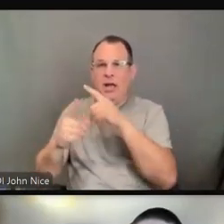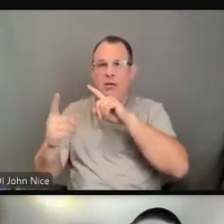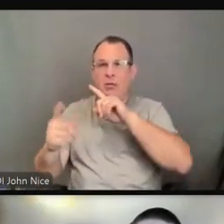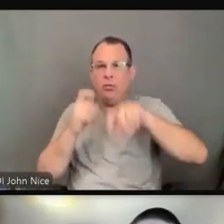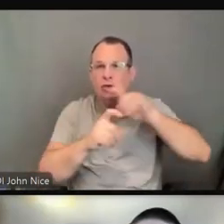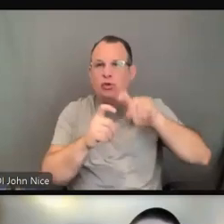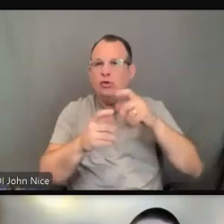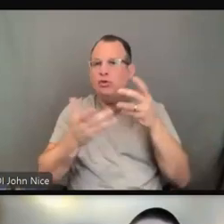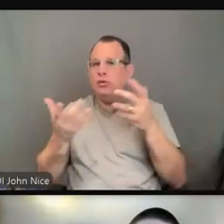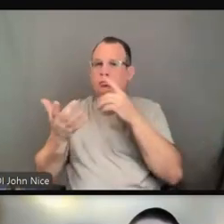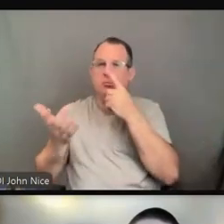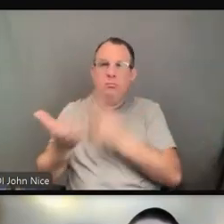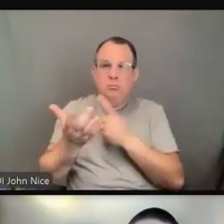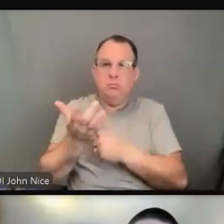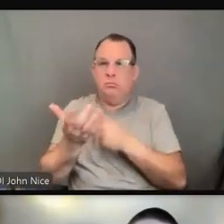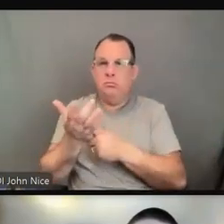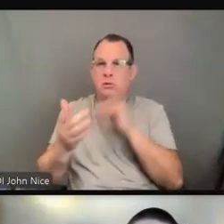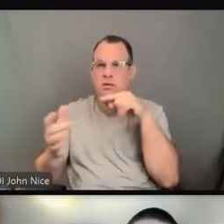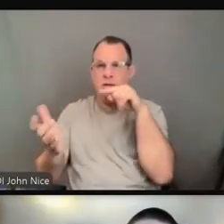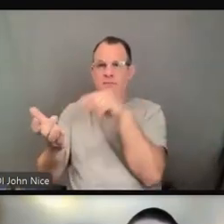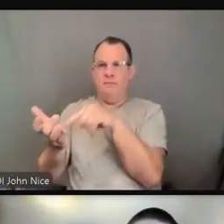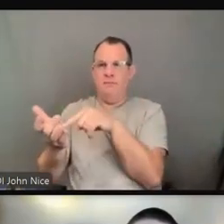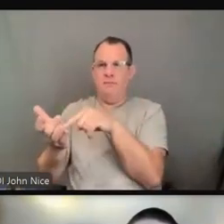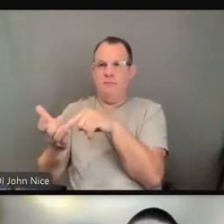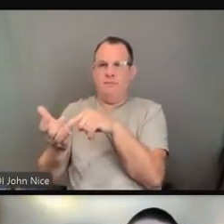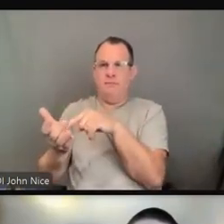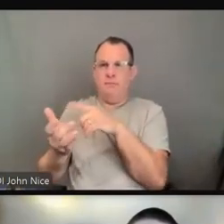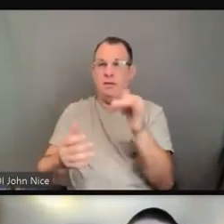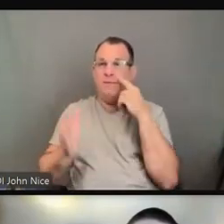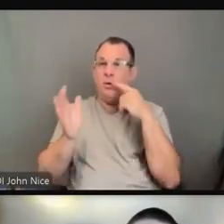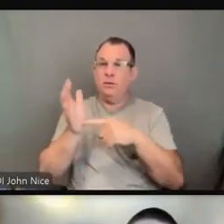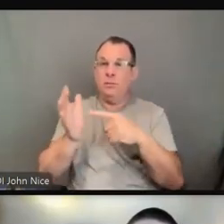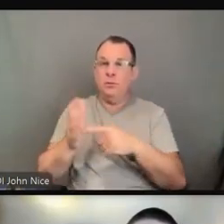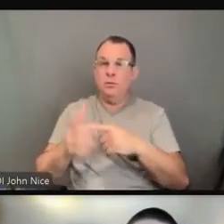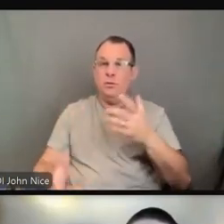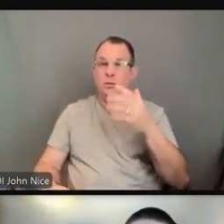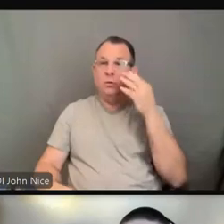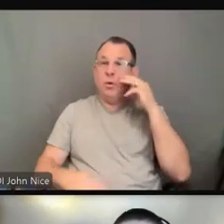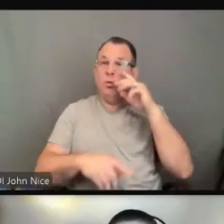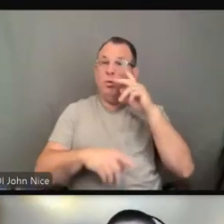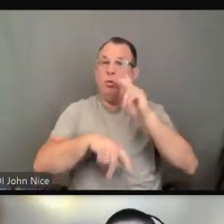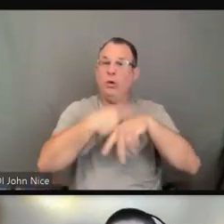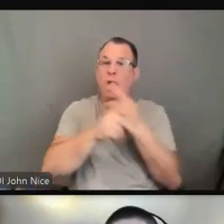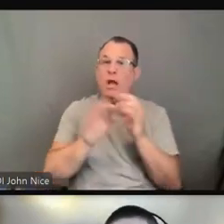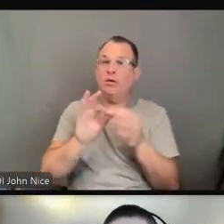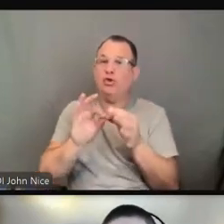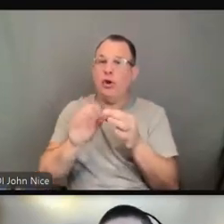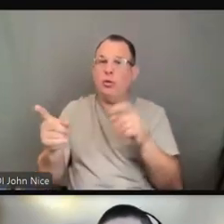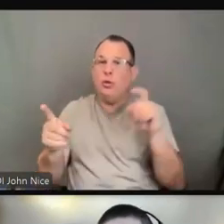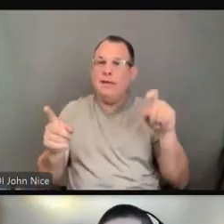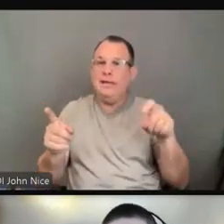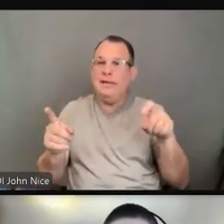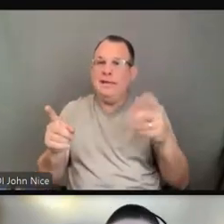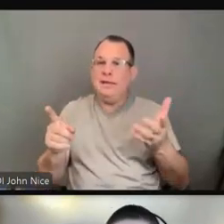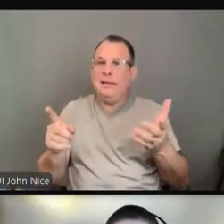asked, which are things like, what kind of interpreting do you need? If you have a secondary